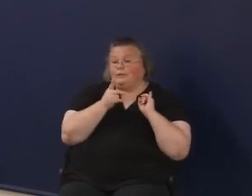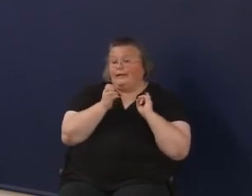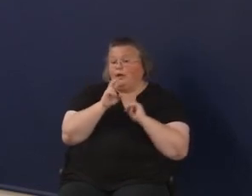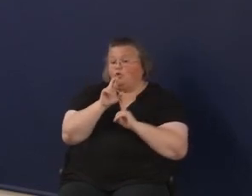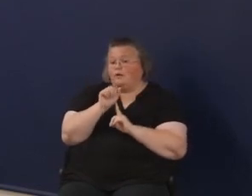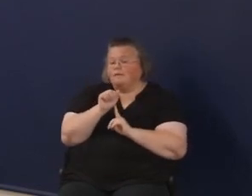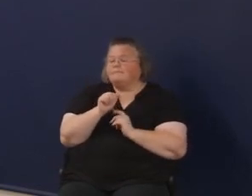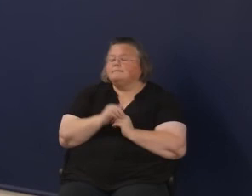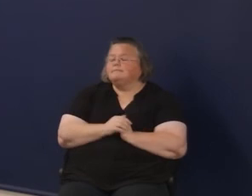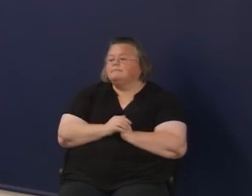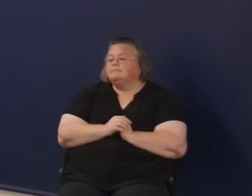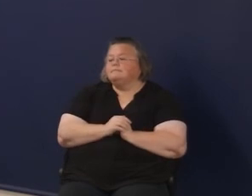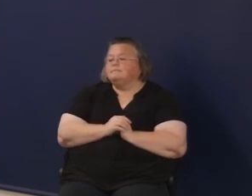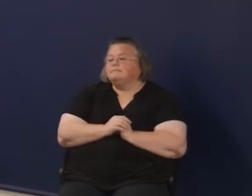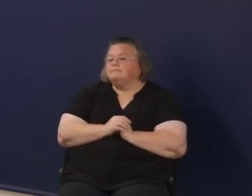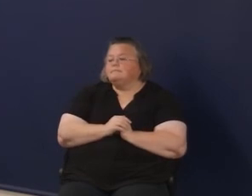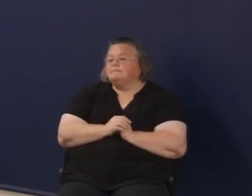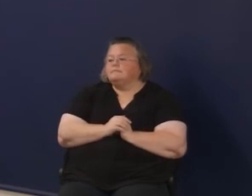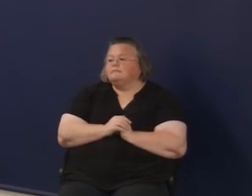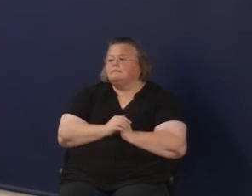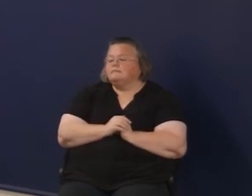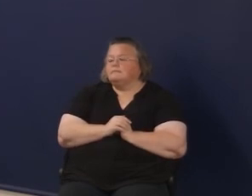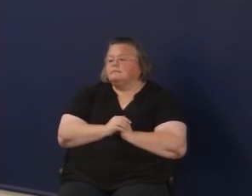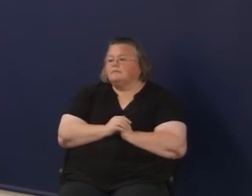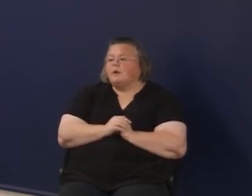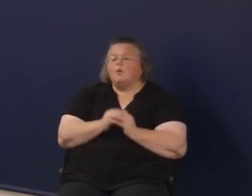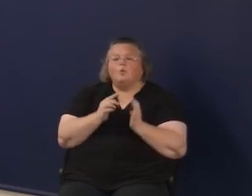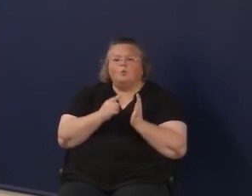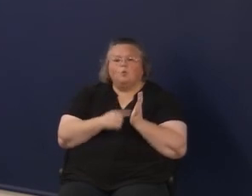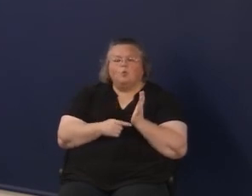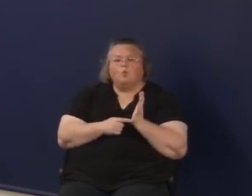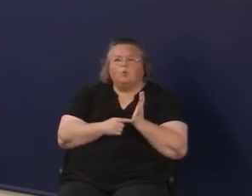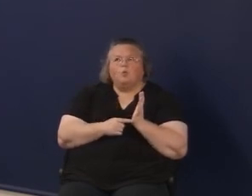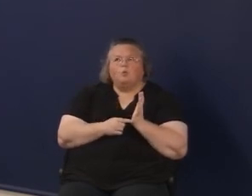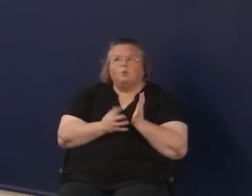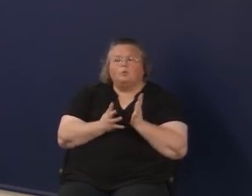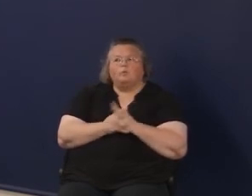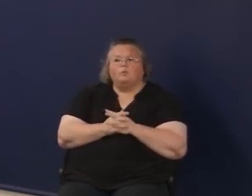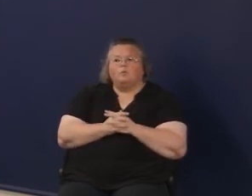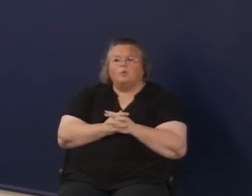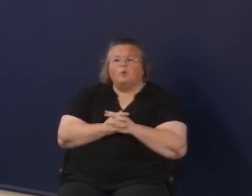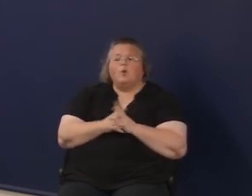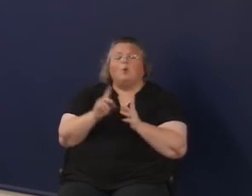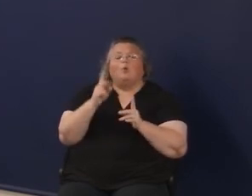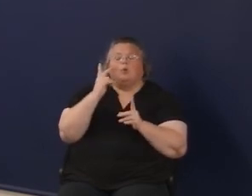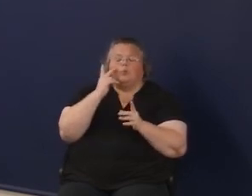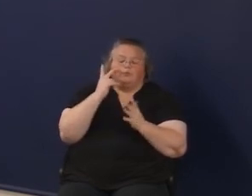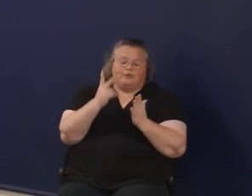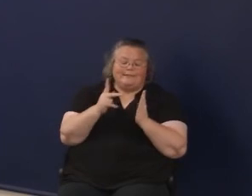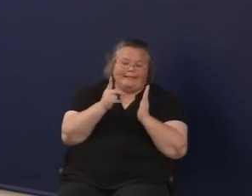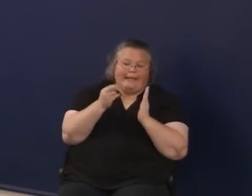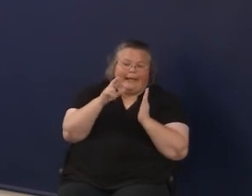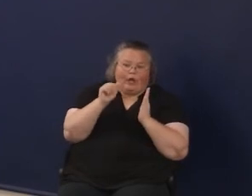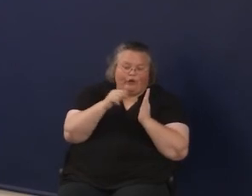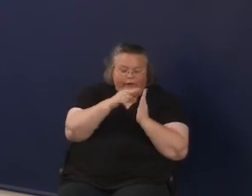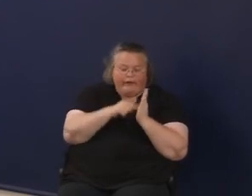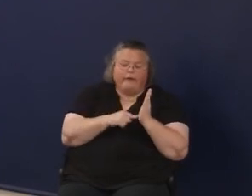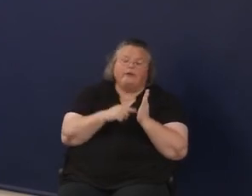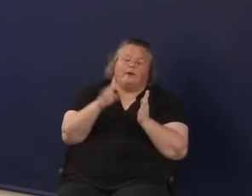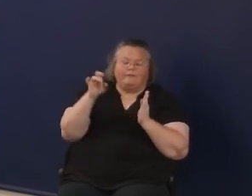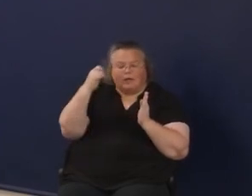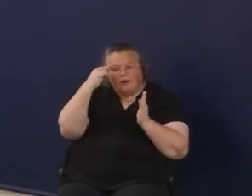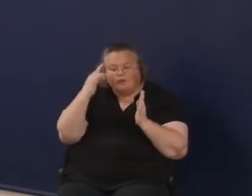mean, though, what was behind the, once you look past the sort of governance